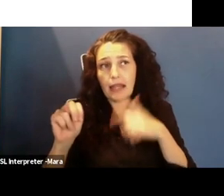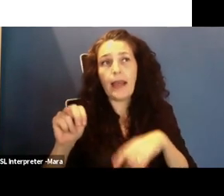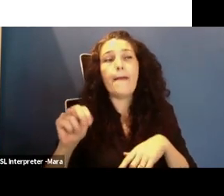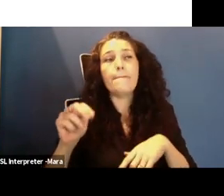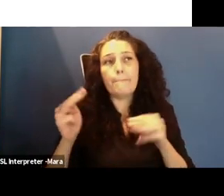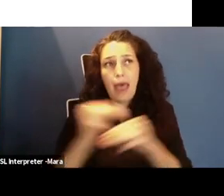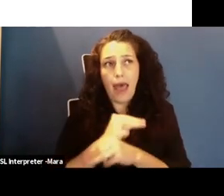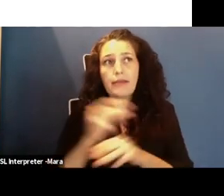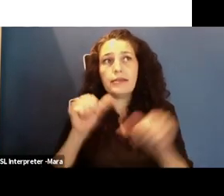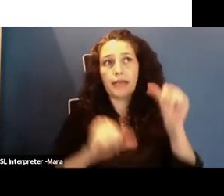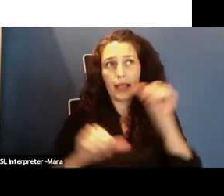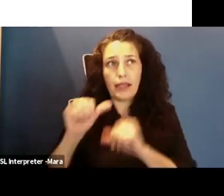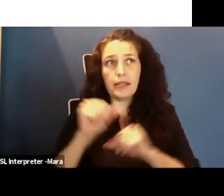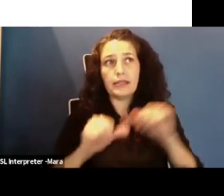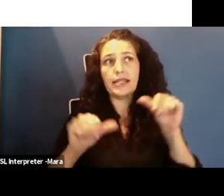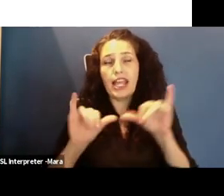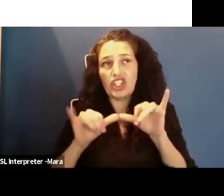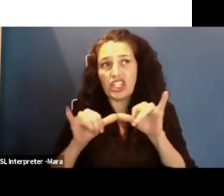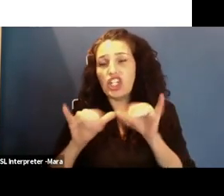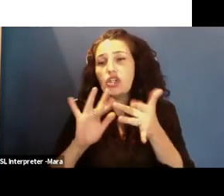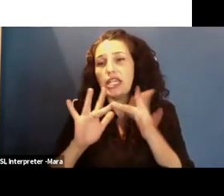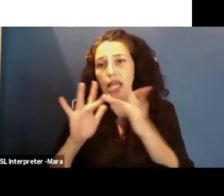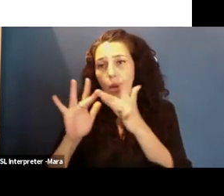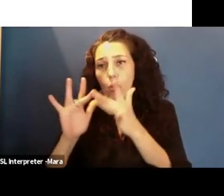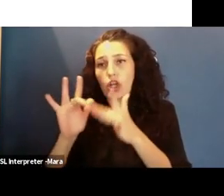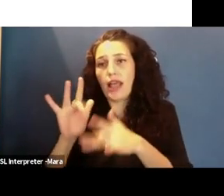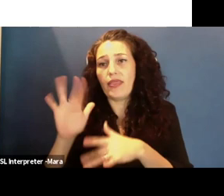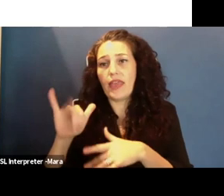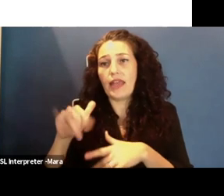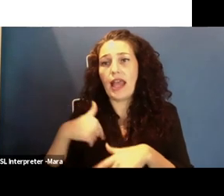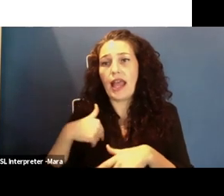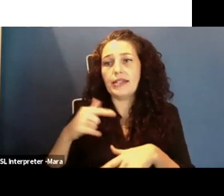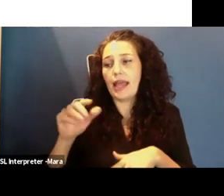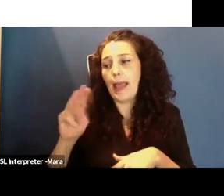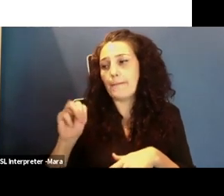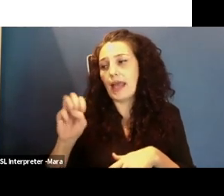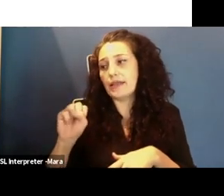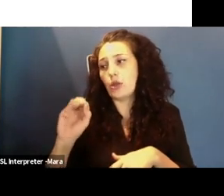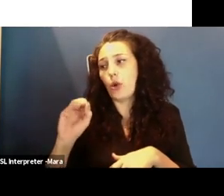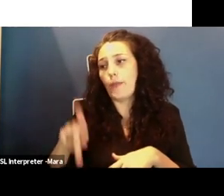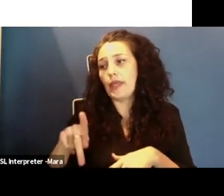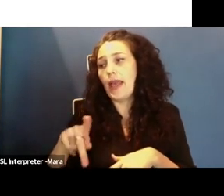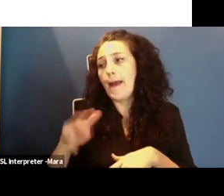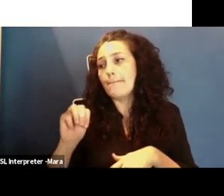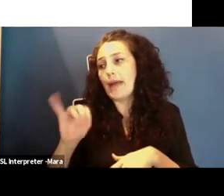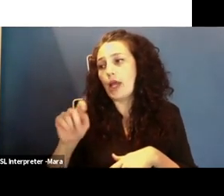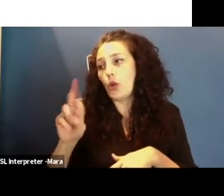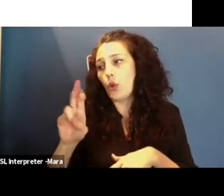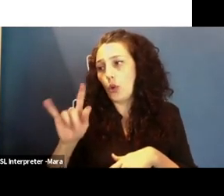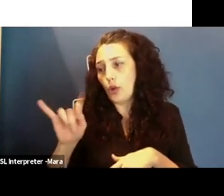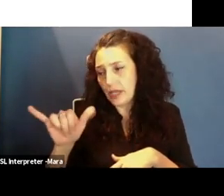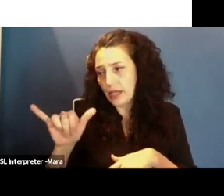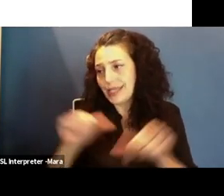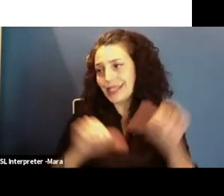when I started college, I got a chance to be a part of a program called MSOP, which stands for the Minority Science Outreach Program.